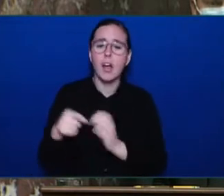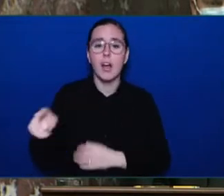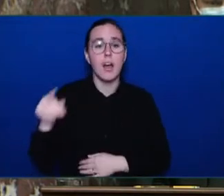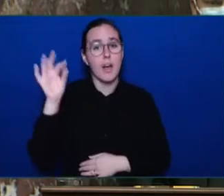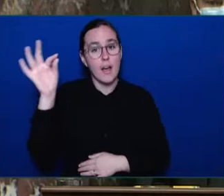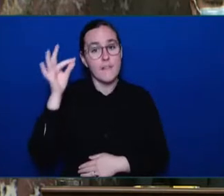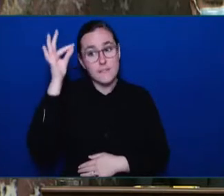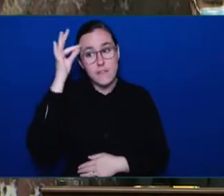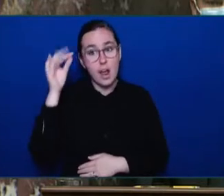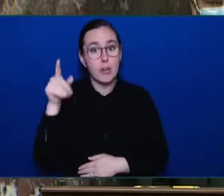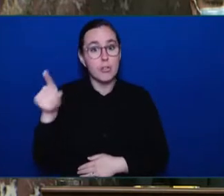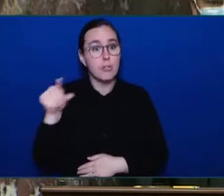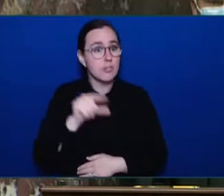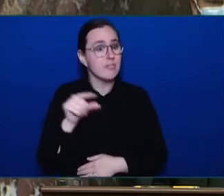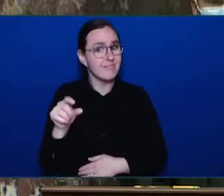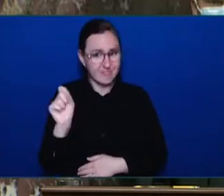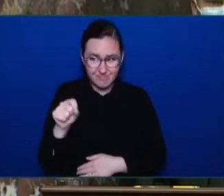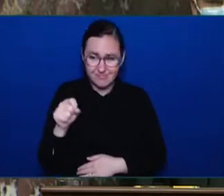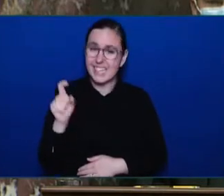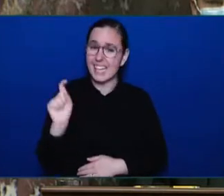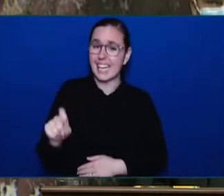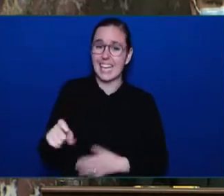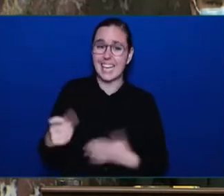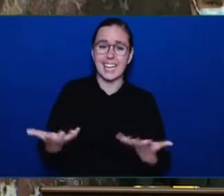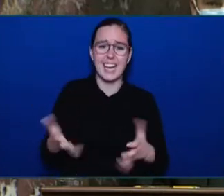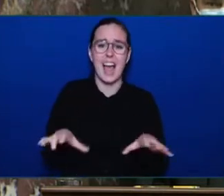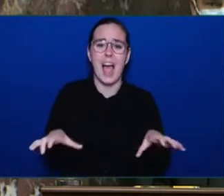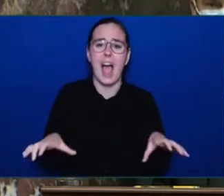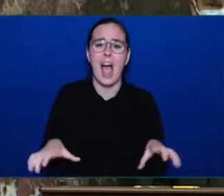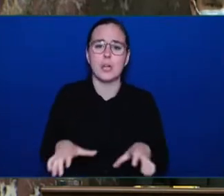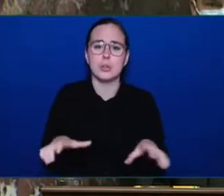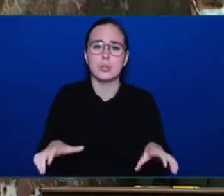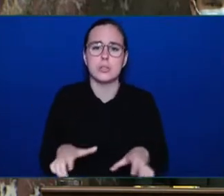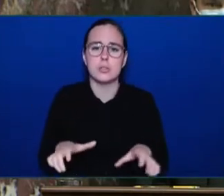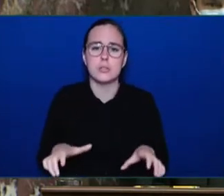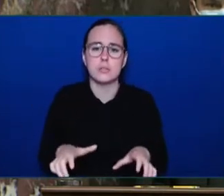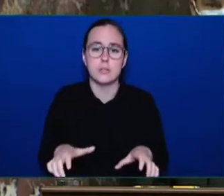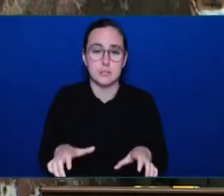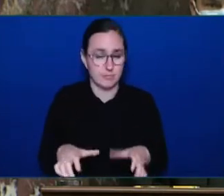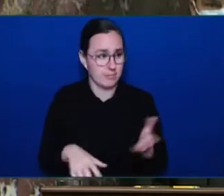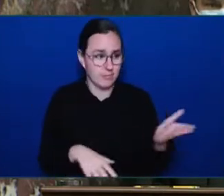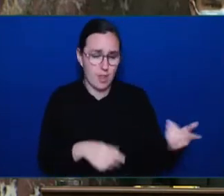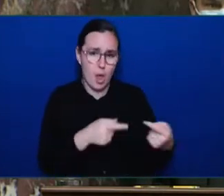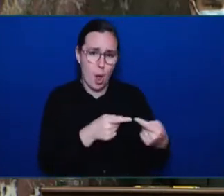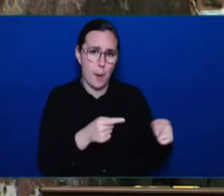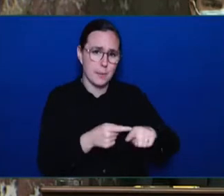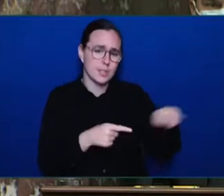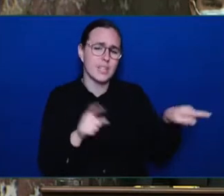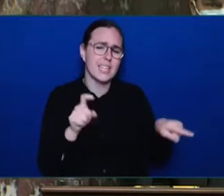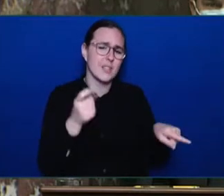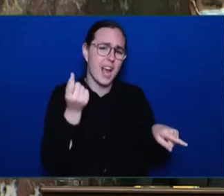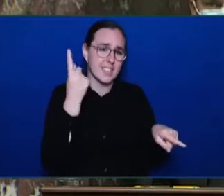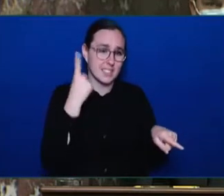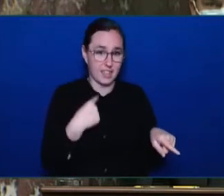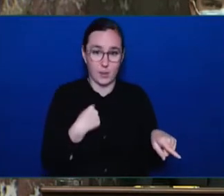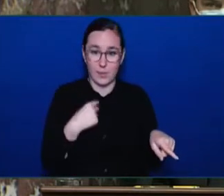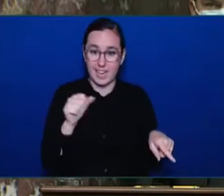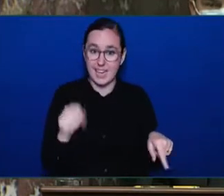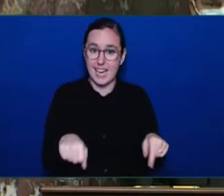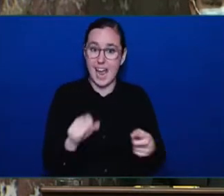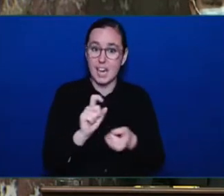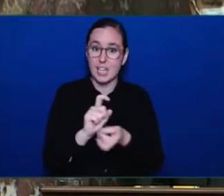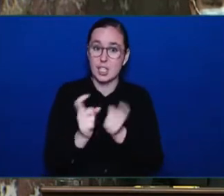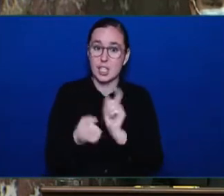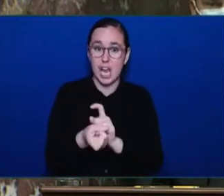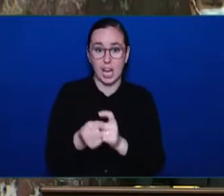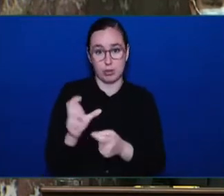presumably the Opposition will understand that we cannot change the criminal code in a day. They will understand that we need federal action